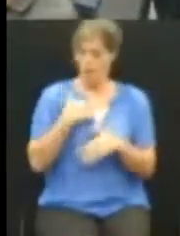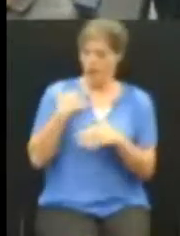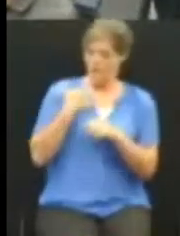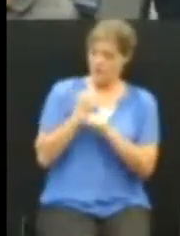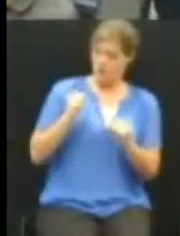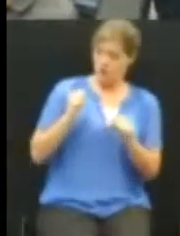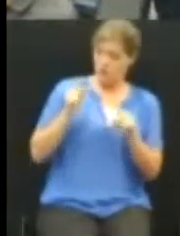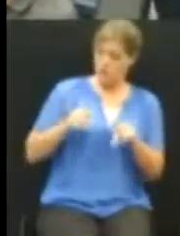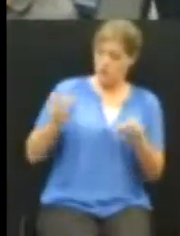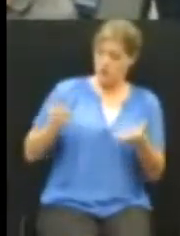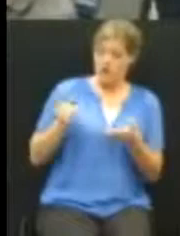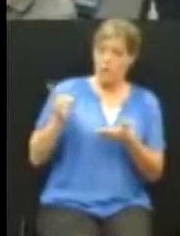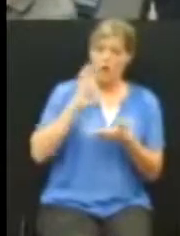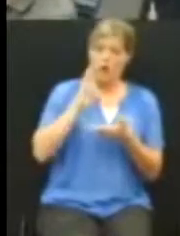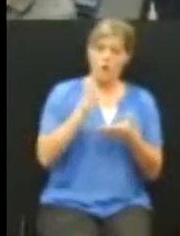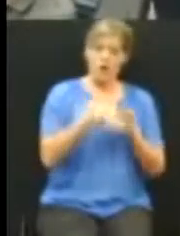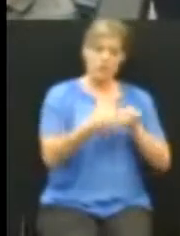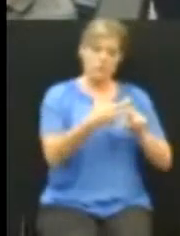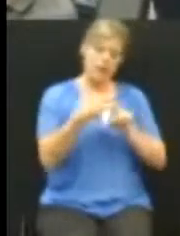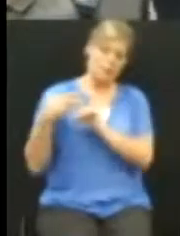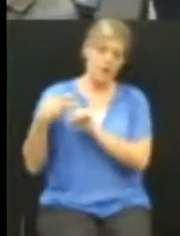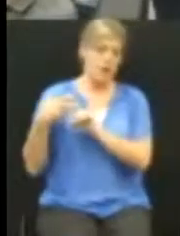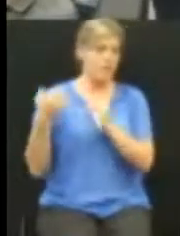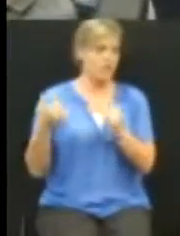here, but he'll probably take me away rather than you.